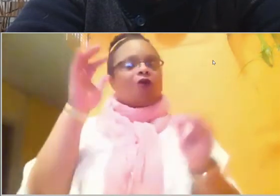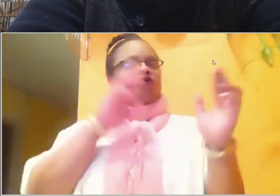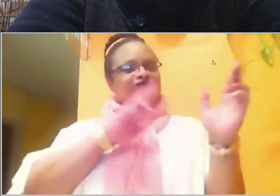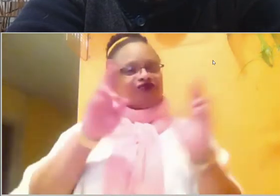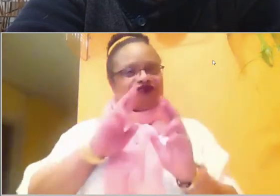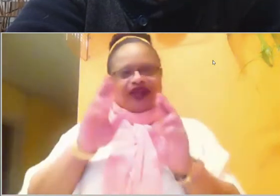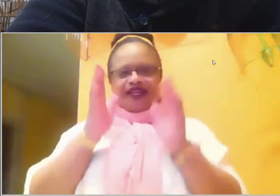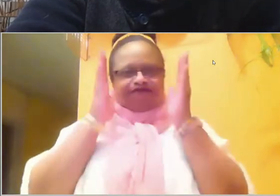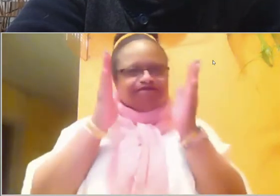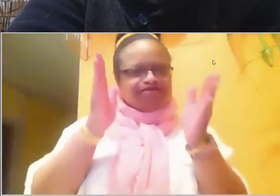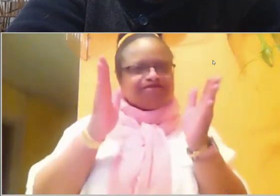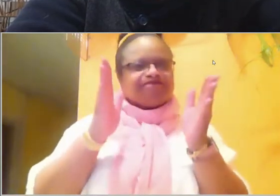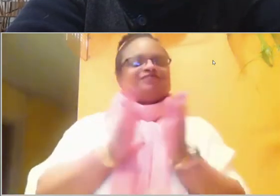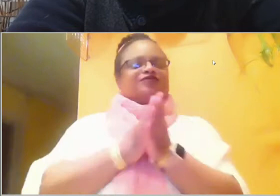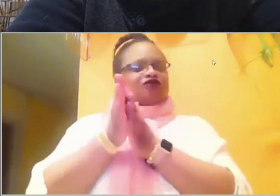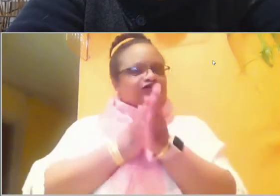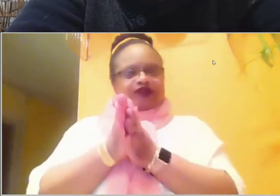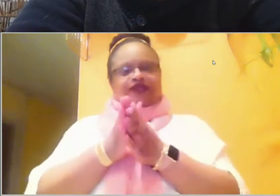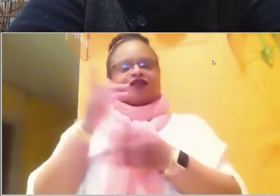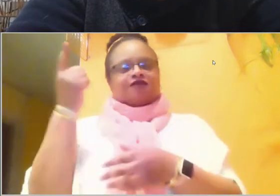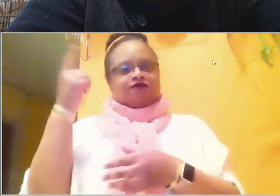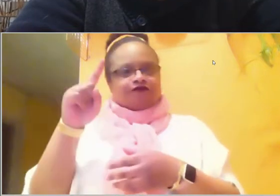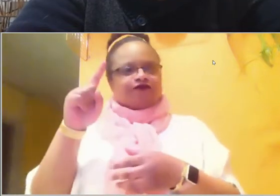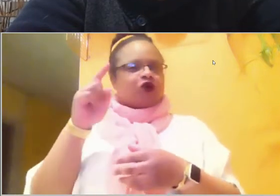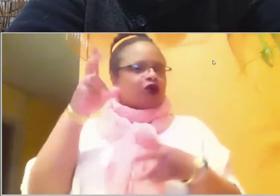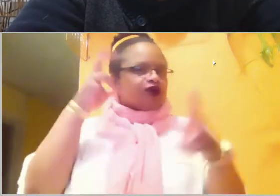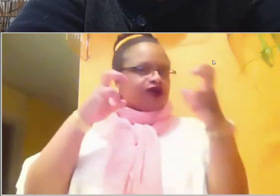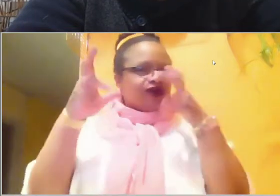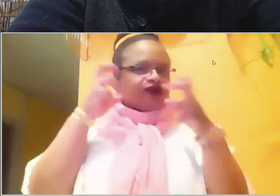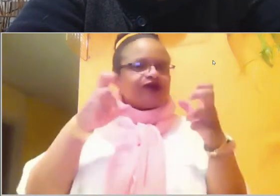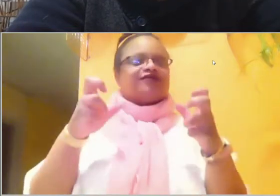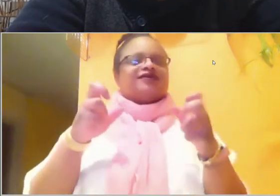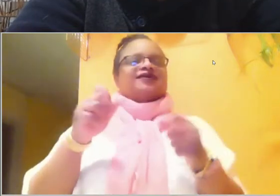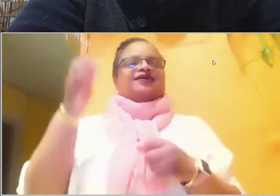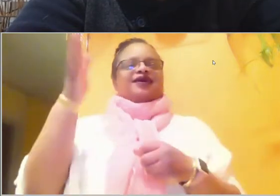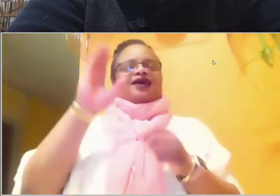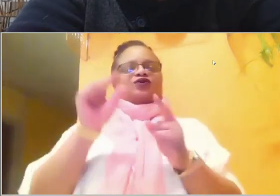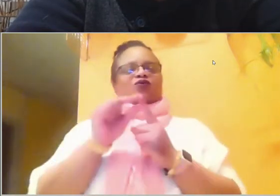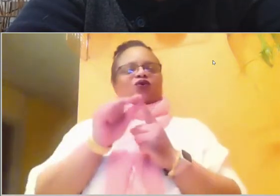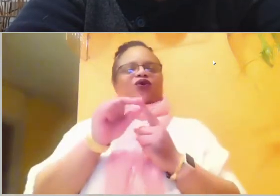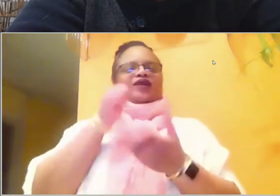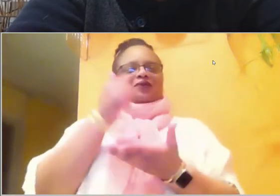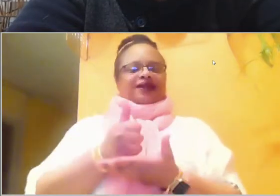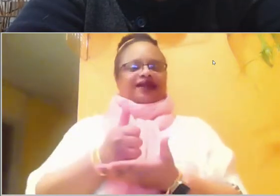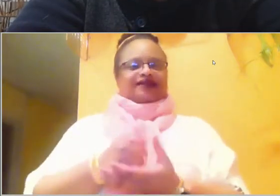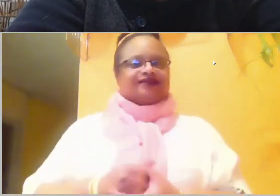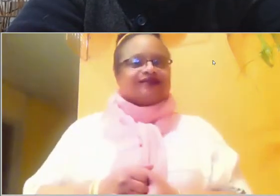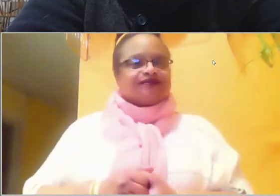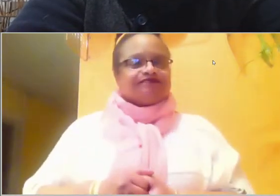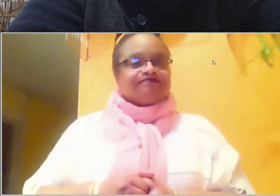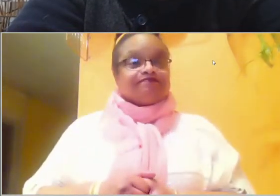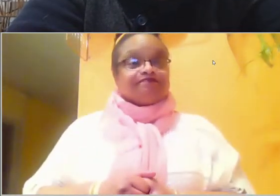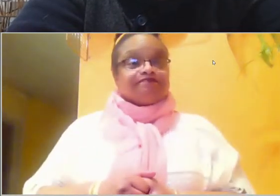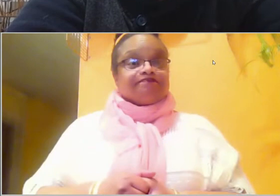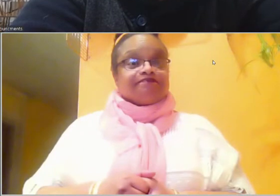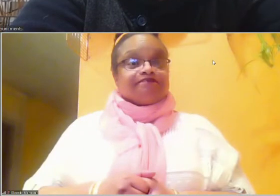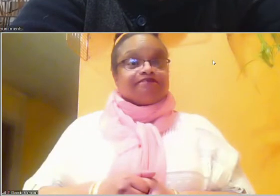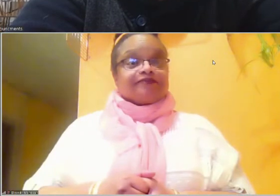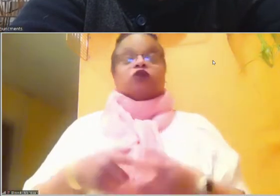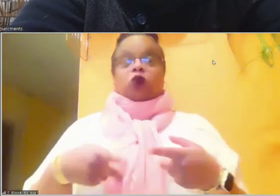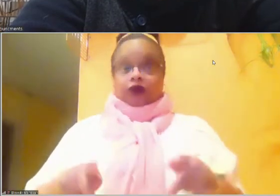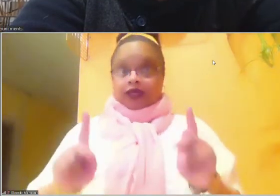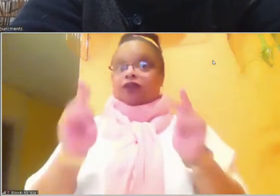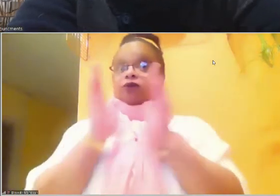attentive and alert to hear and feast on the word of God. Amen. All right. Amen. Walls. Let us